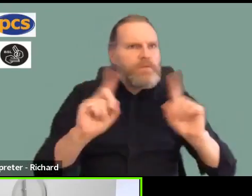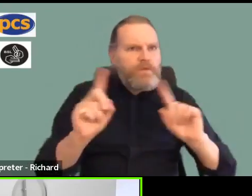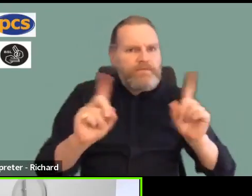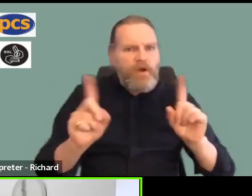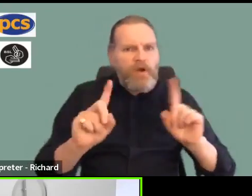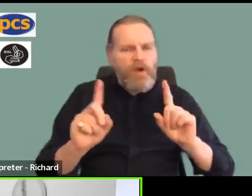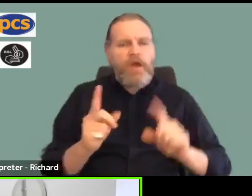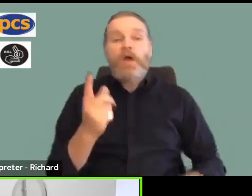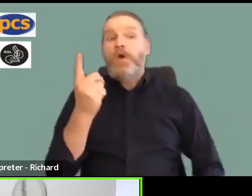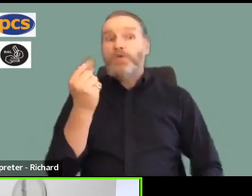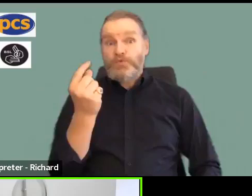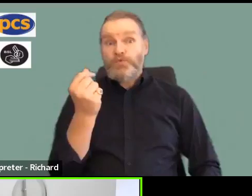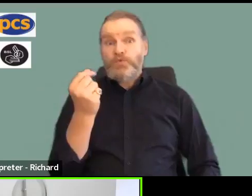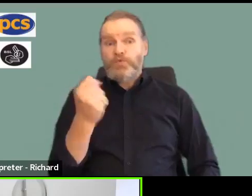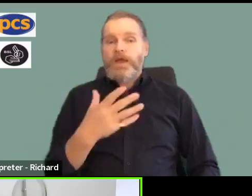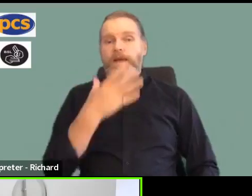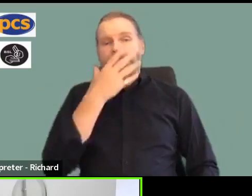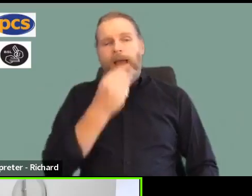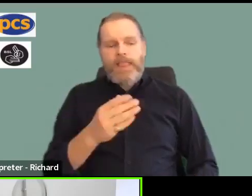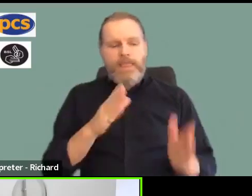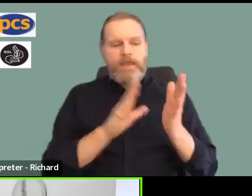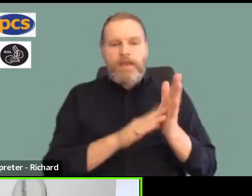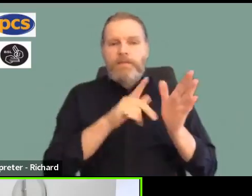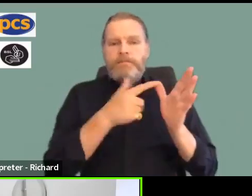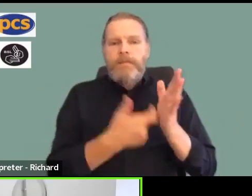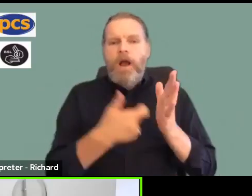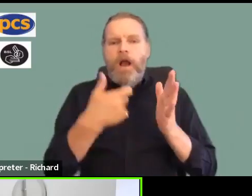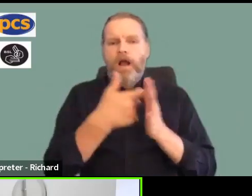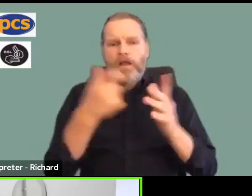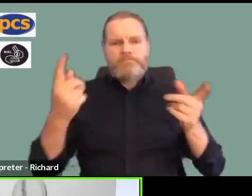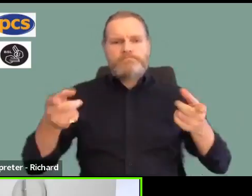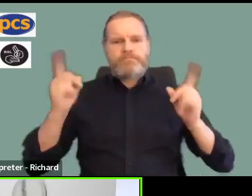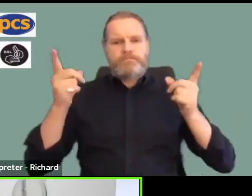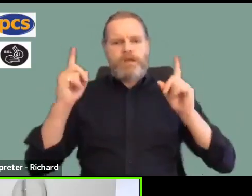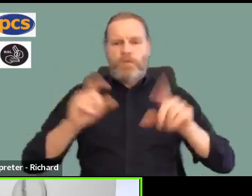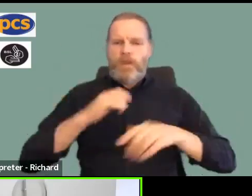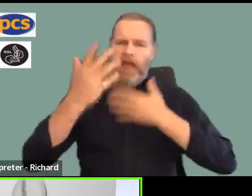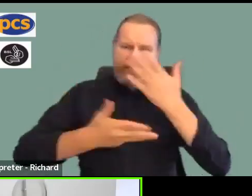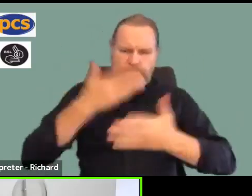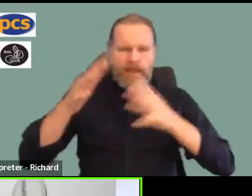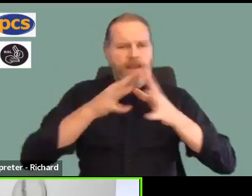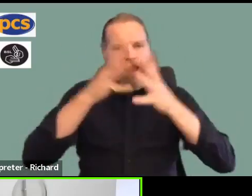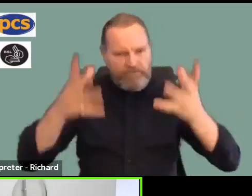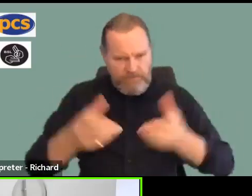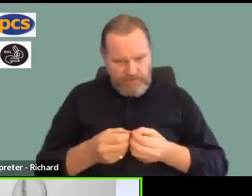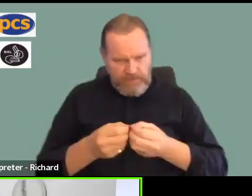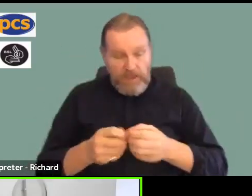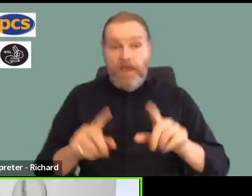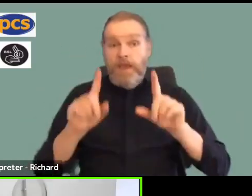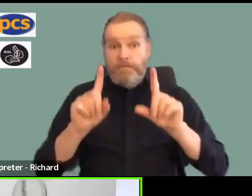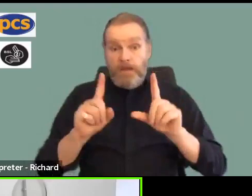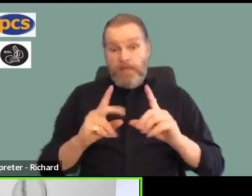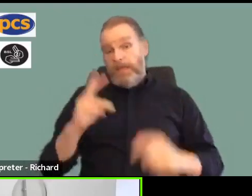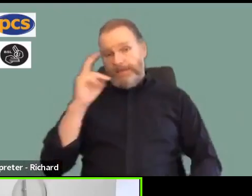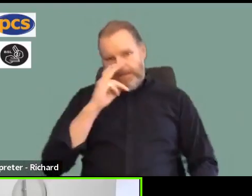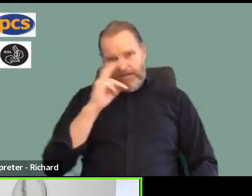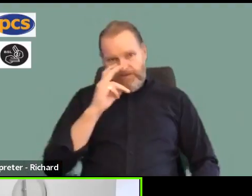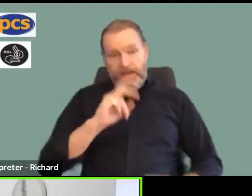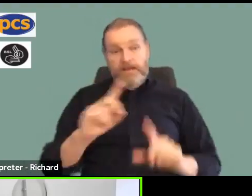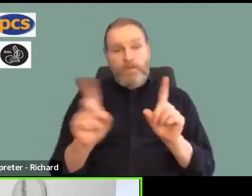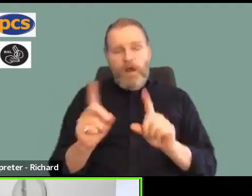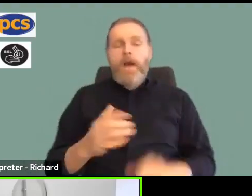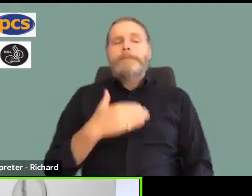Secretary Mark Swatka to take us through all of that. But what we also want to make sure we do is allow plenty of time for questions,